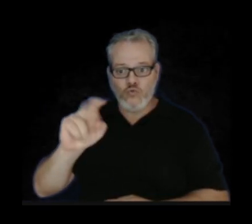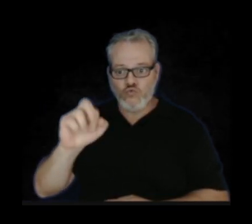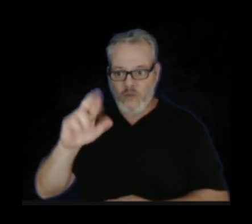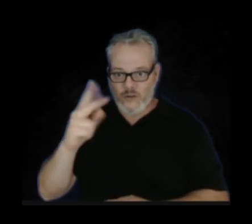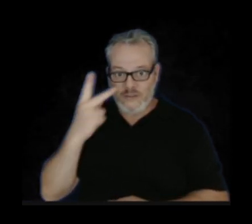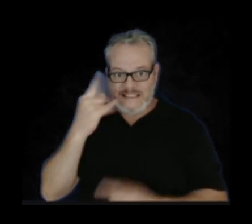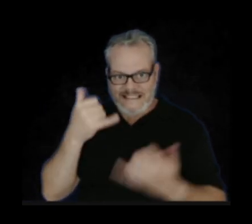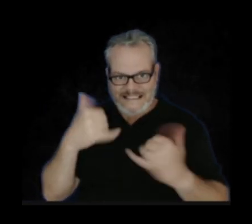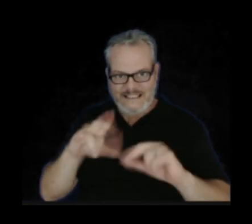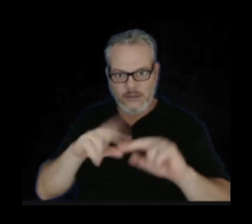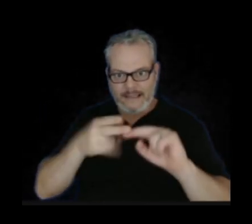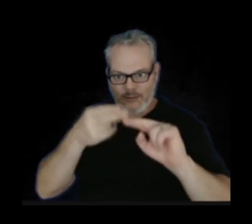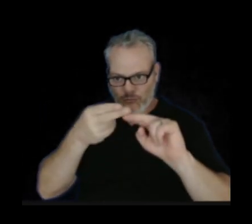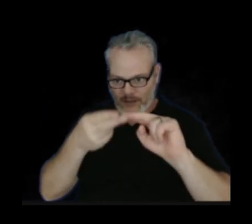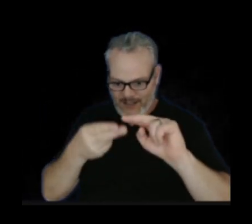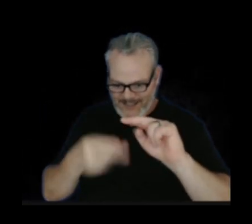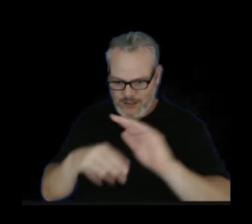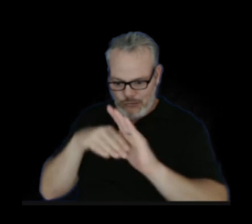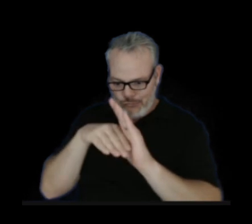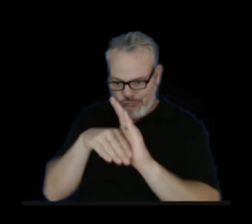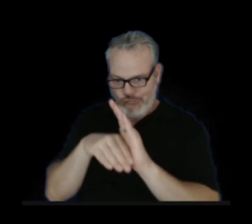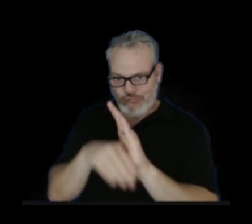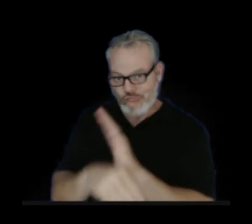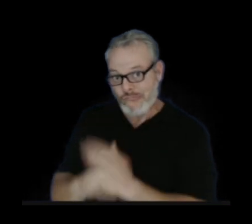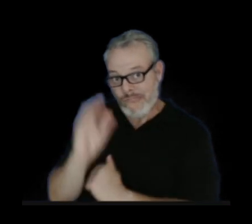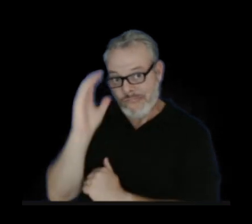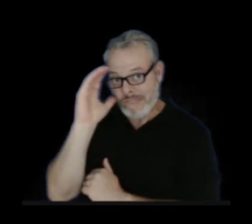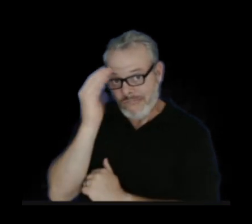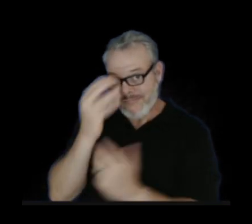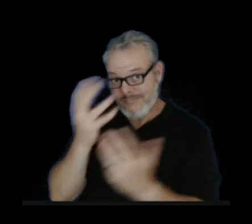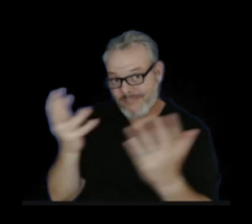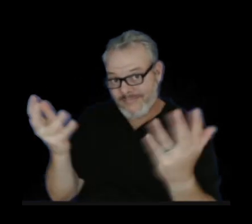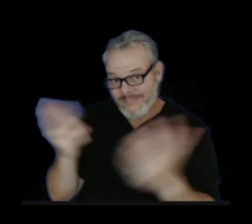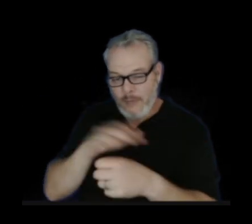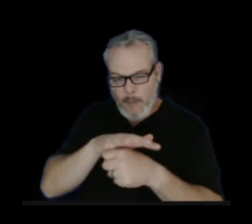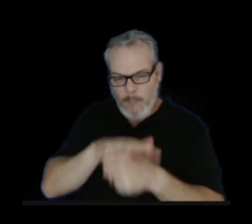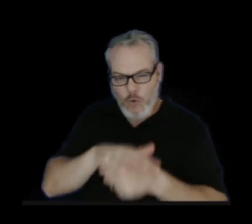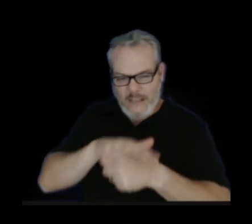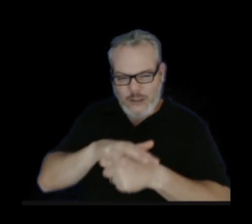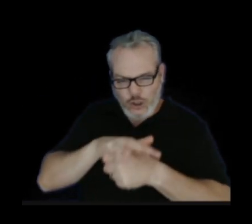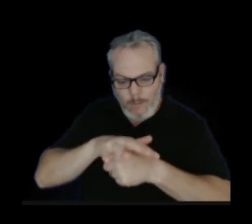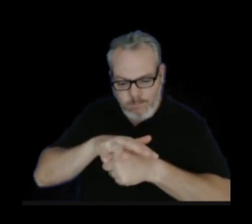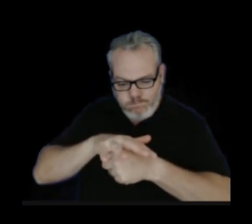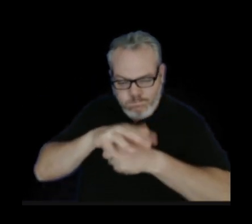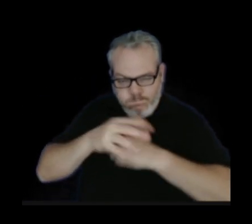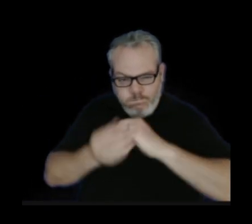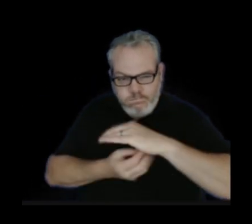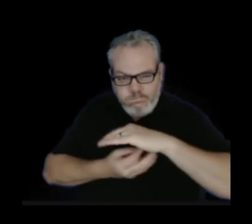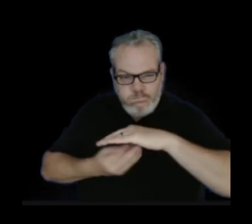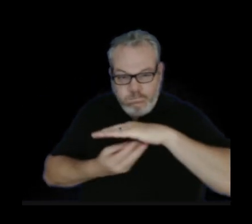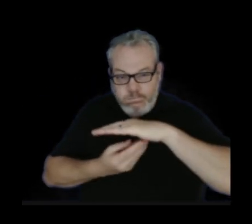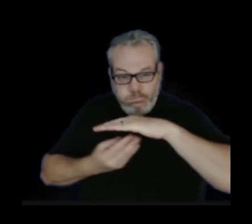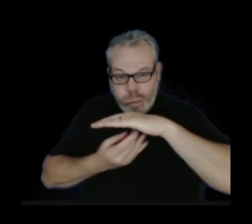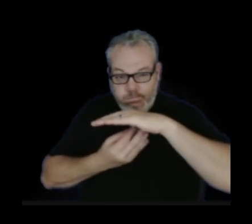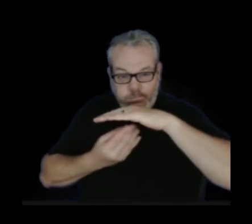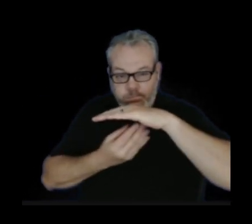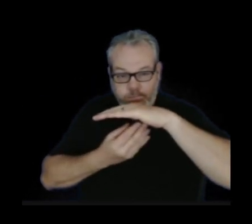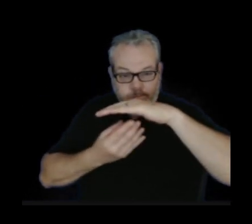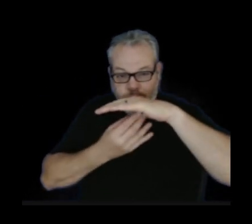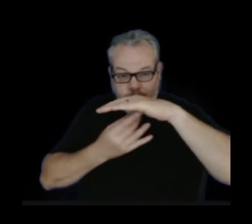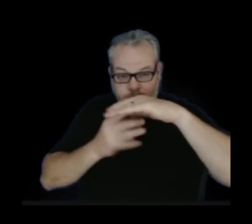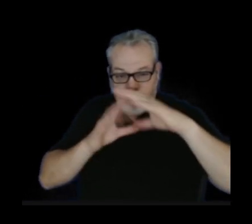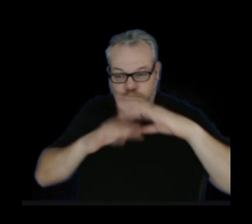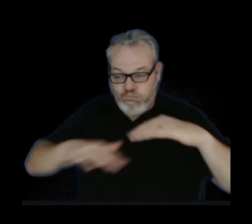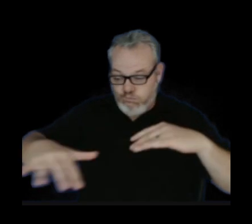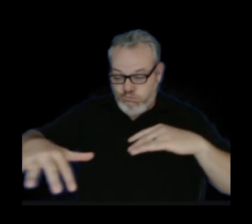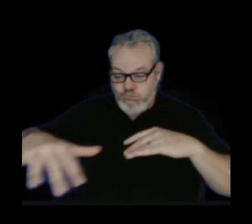decreasing. And so it seems like the pressure that was building underground that might have been deforming a larger area around